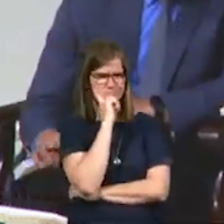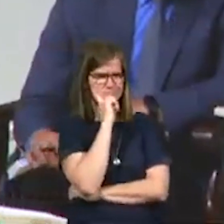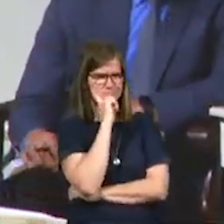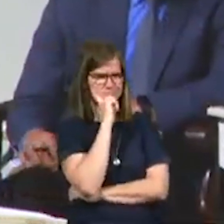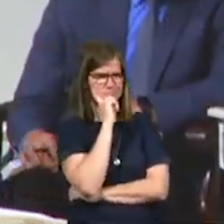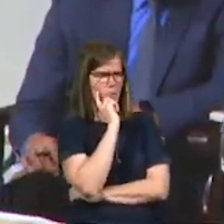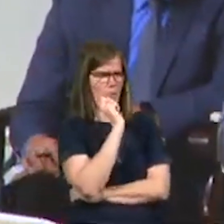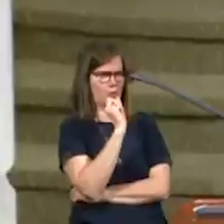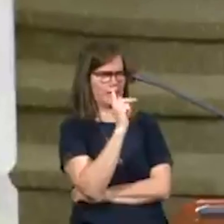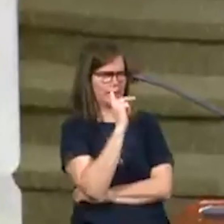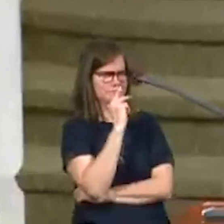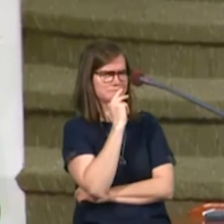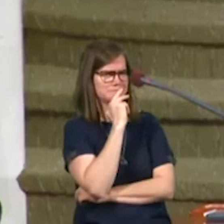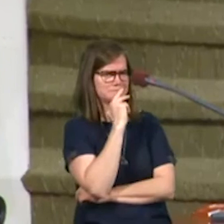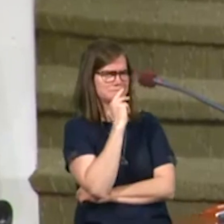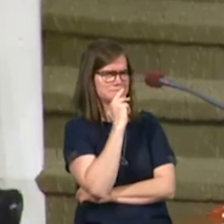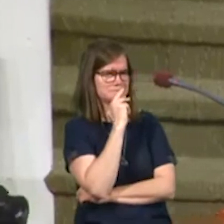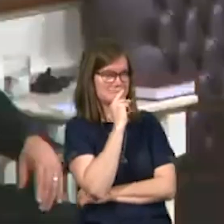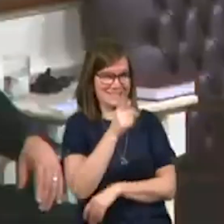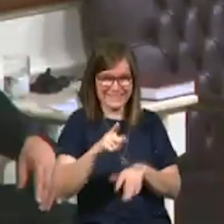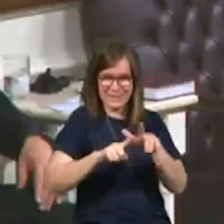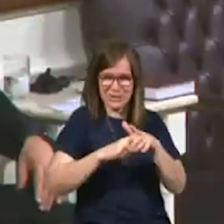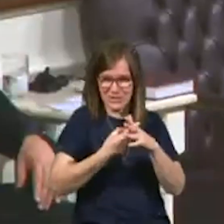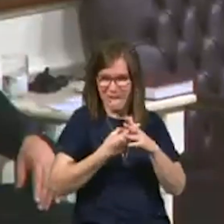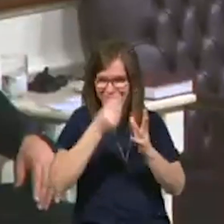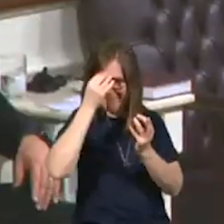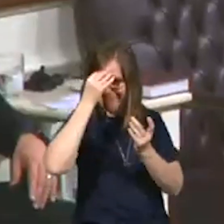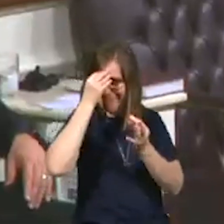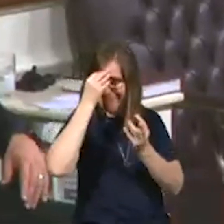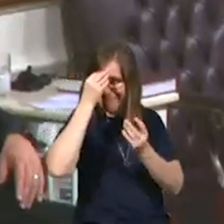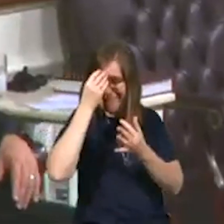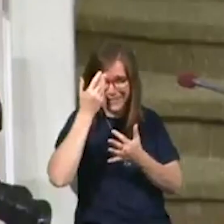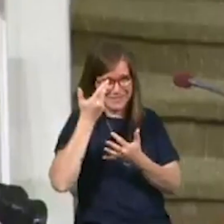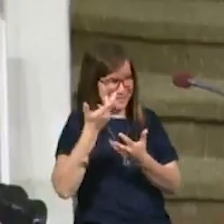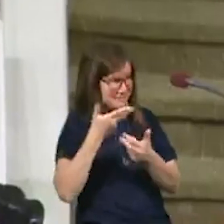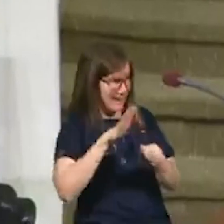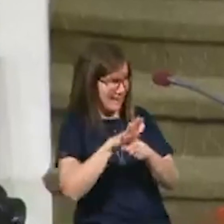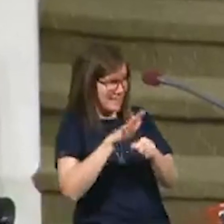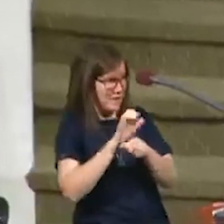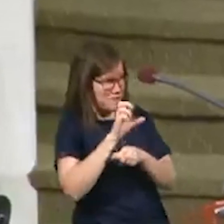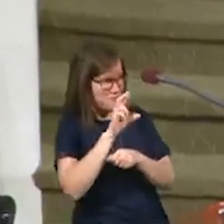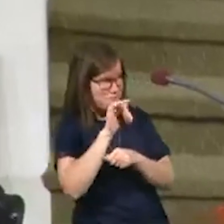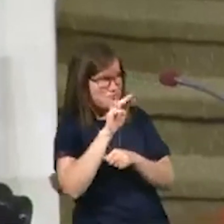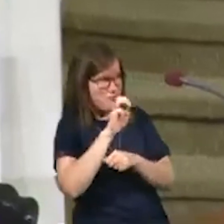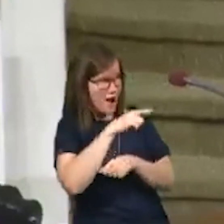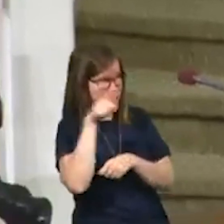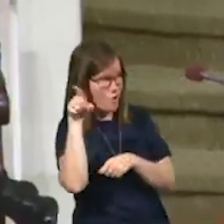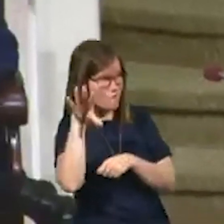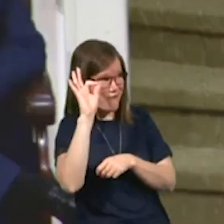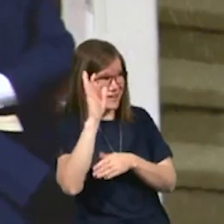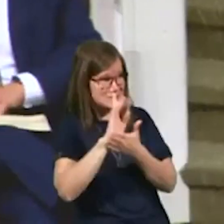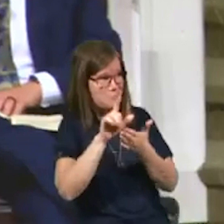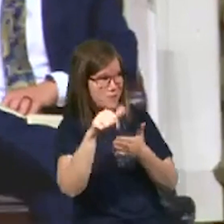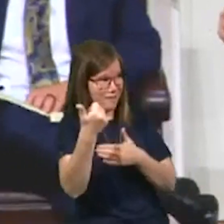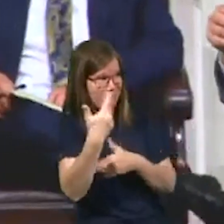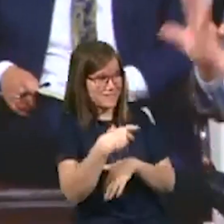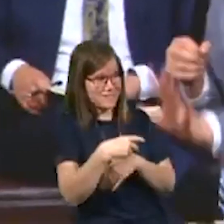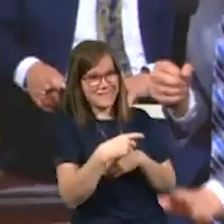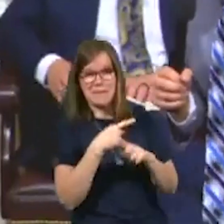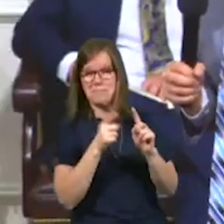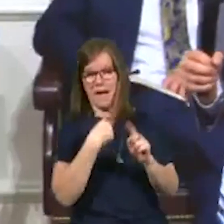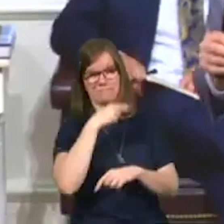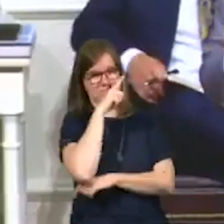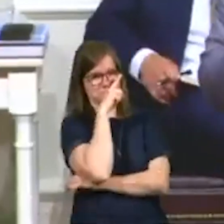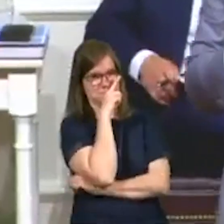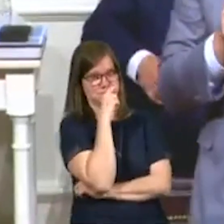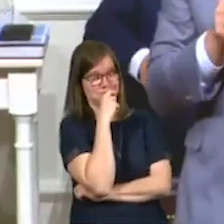okay. You know how you start, I mean, all of it, you know. Isn't there enough crime in this area for you to go find somebody? I mean, I'm sorry, but I didn't